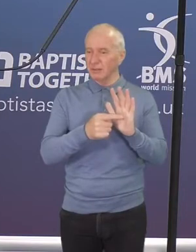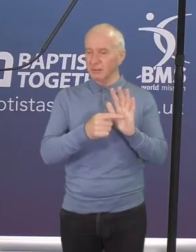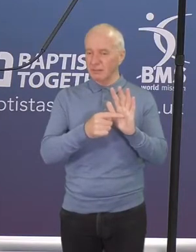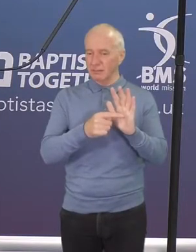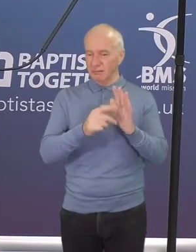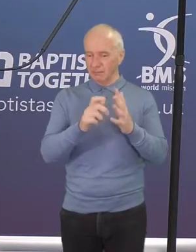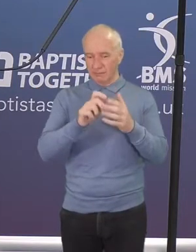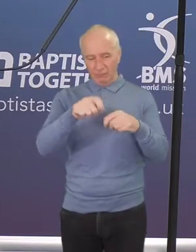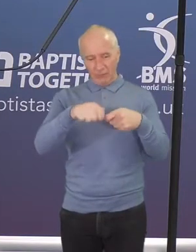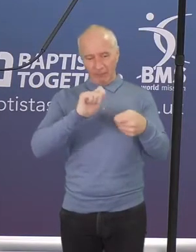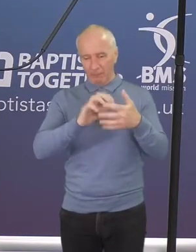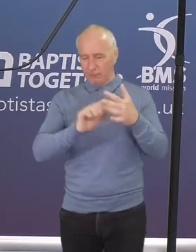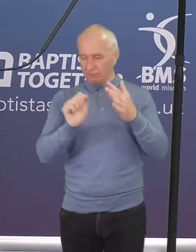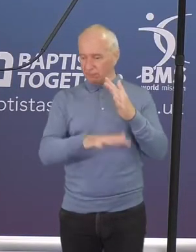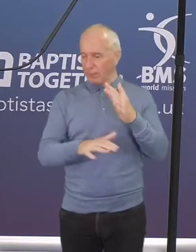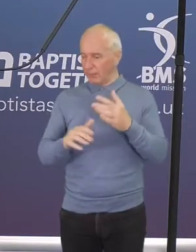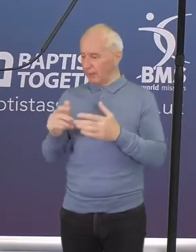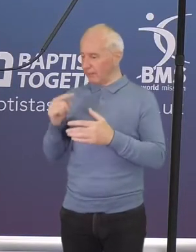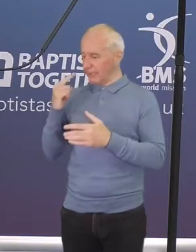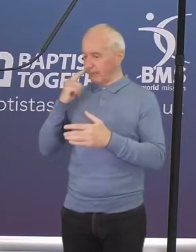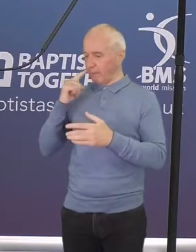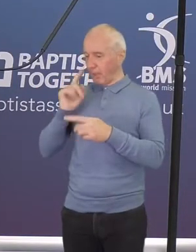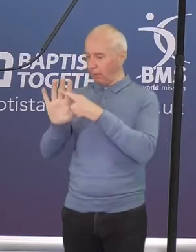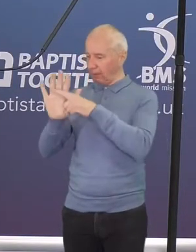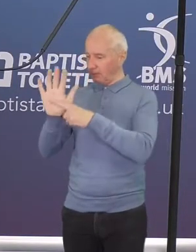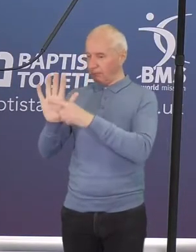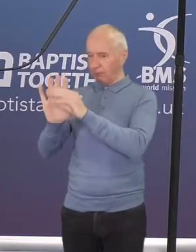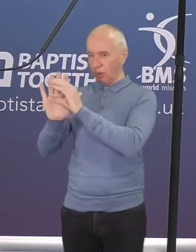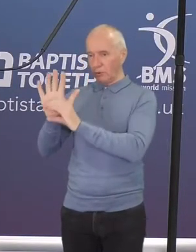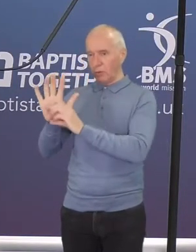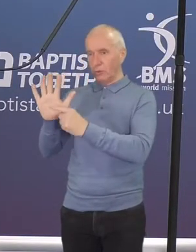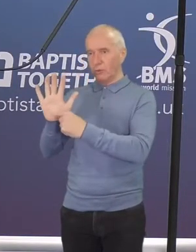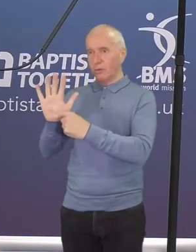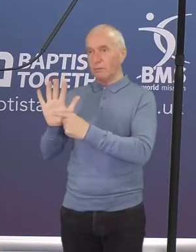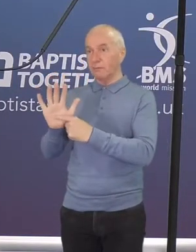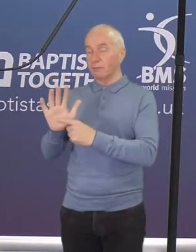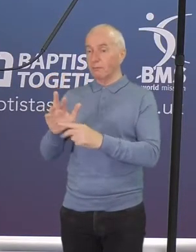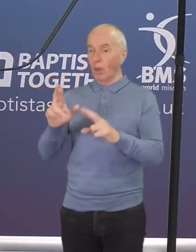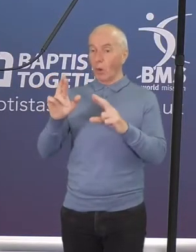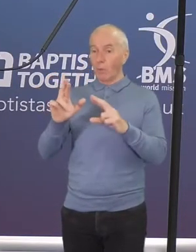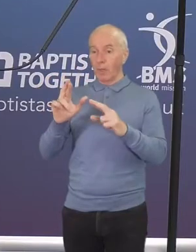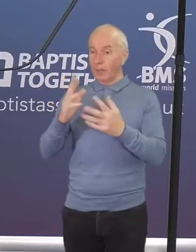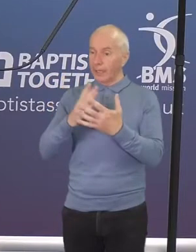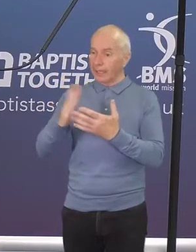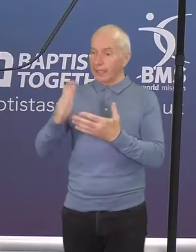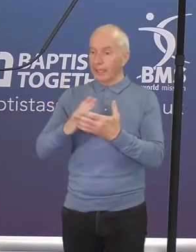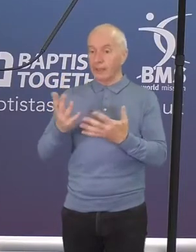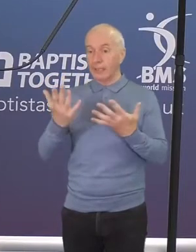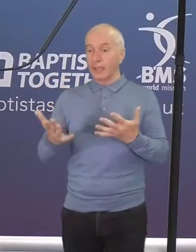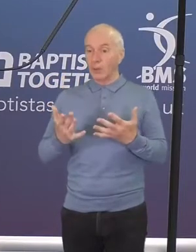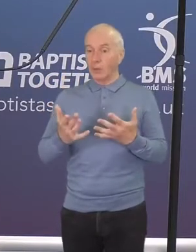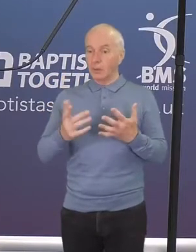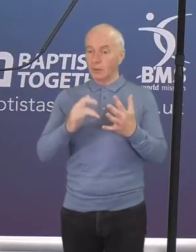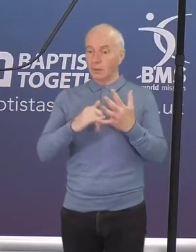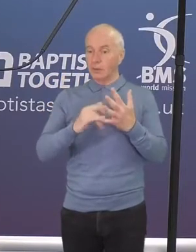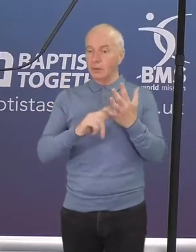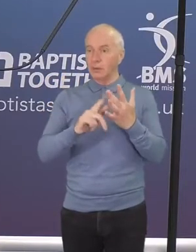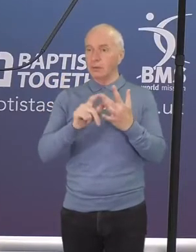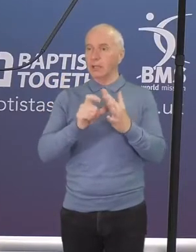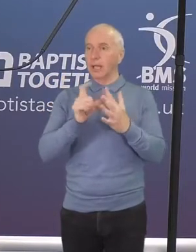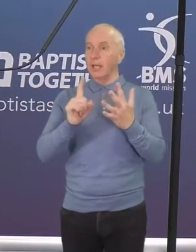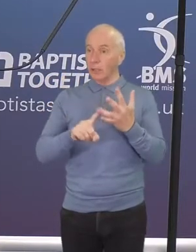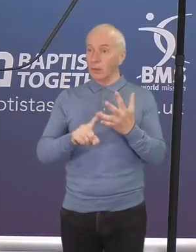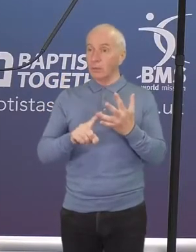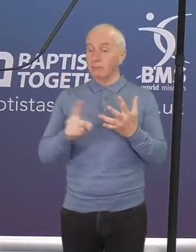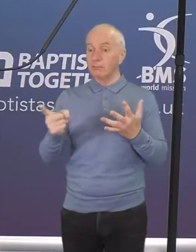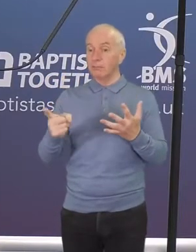simple form. So I hope that is clear. We're going to now open Slido and please,